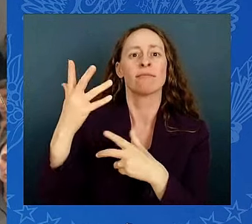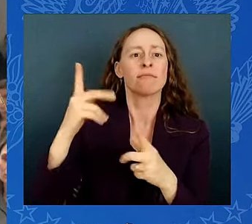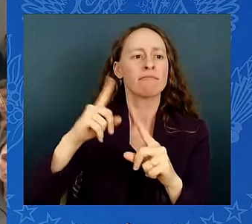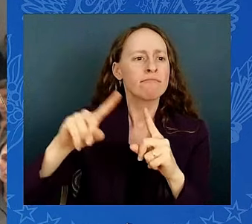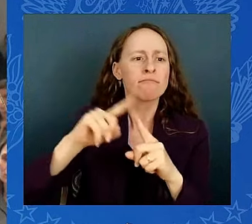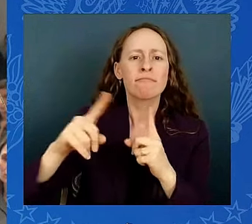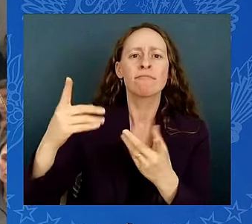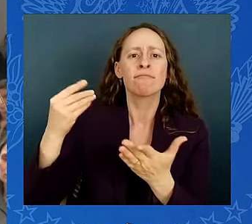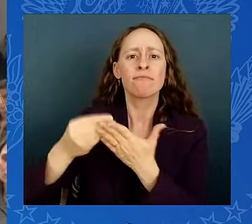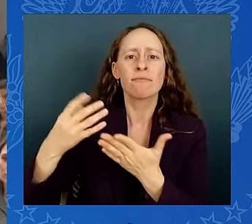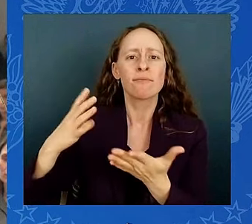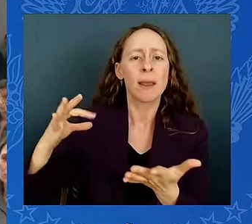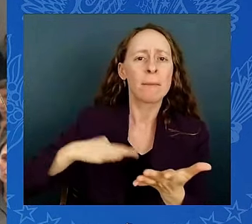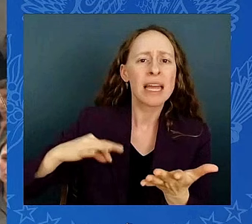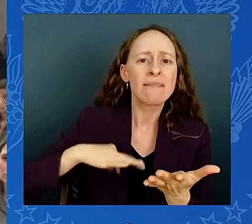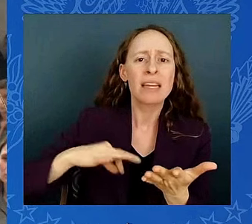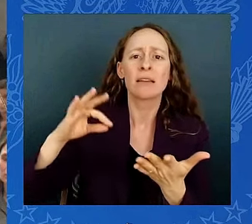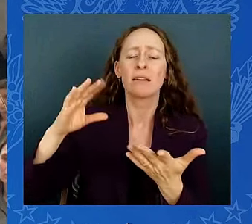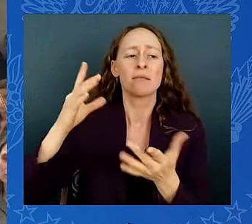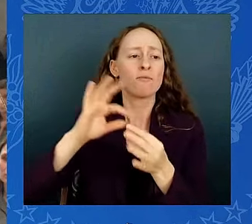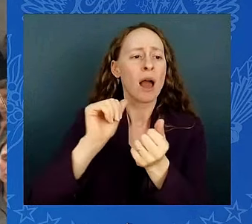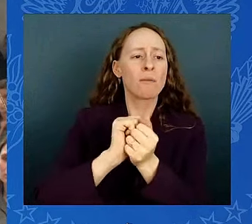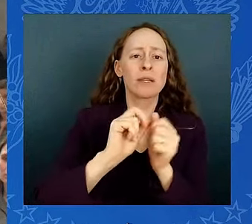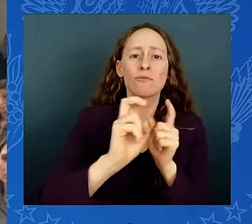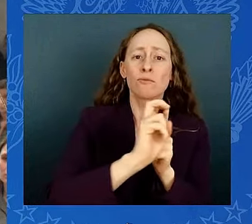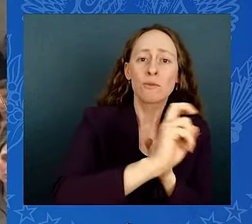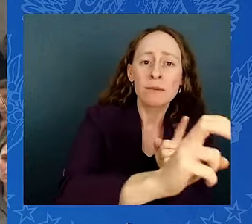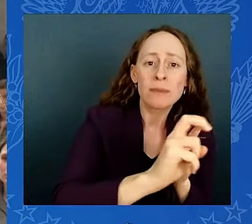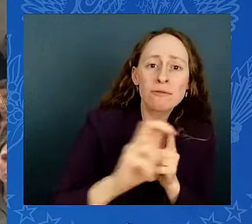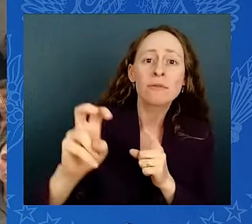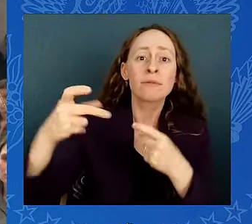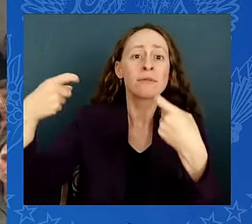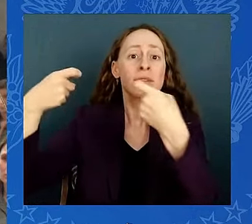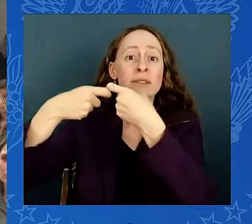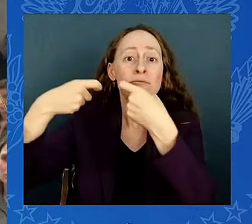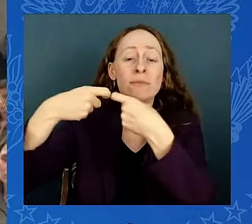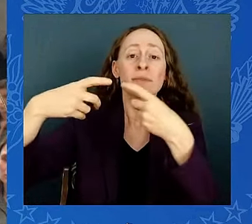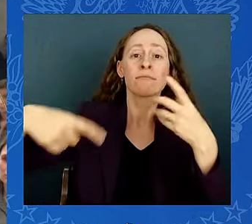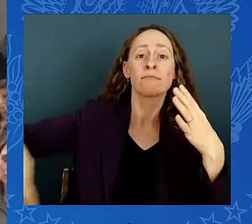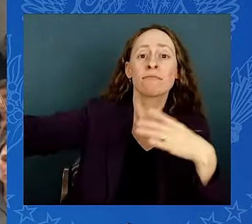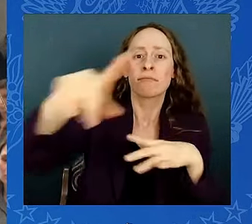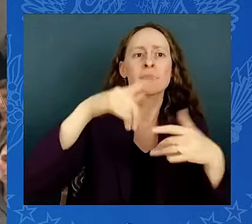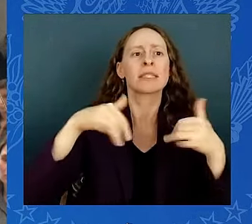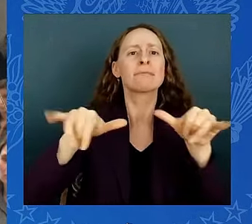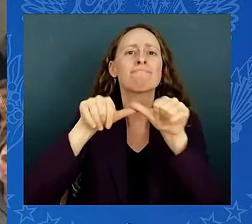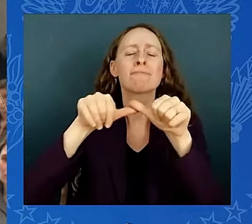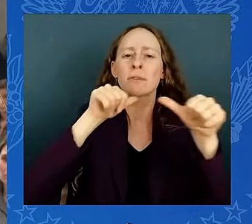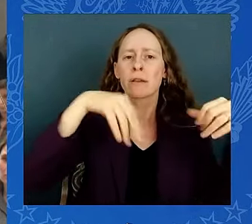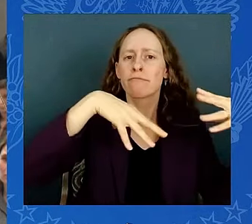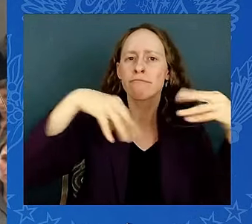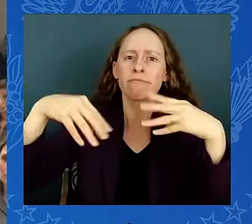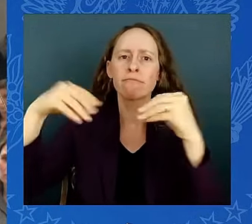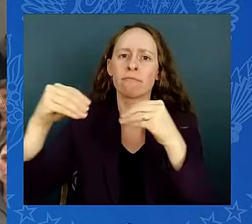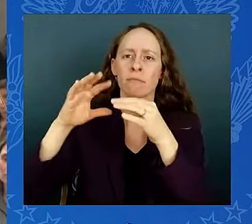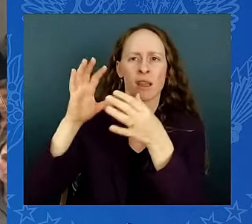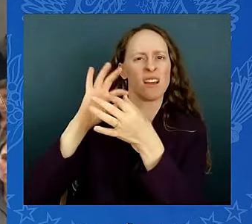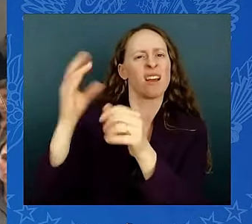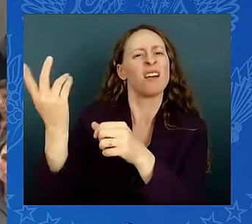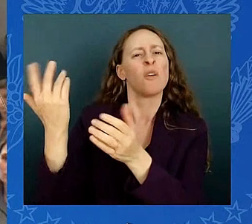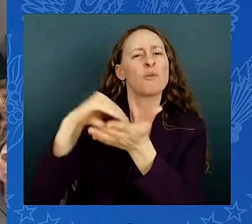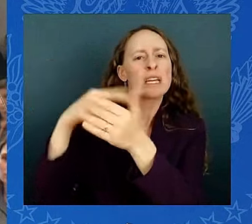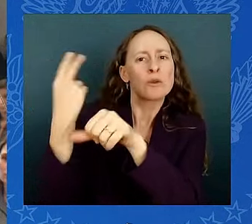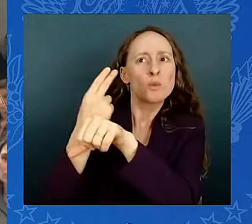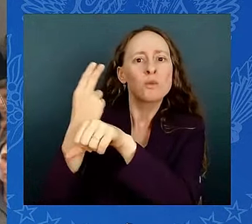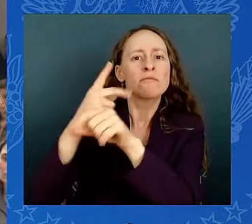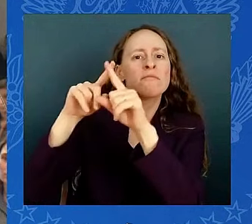Fourth, the Environmental Protection Agency is releasing a new report showing the continued impacts of climate change and the health